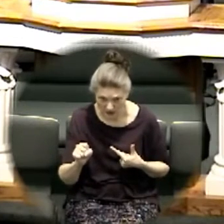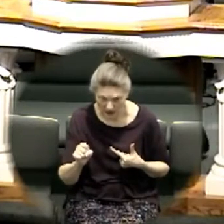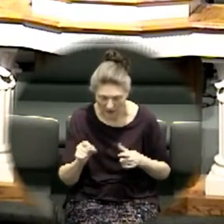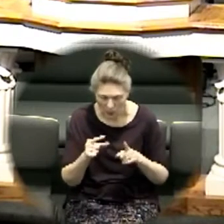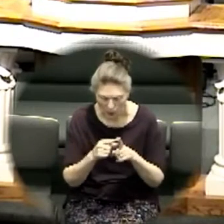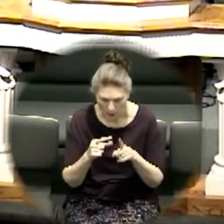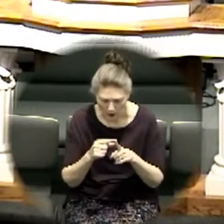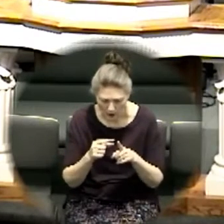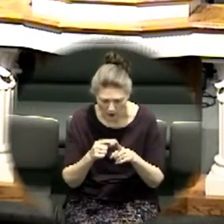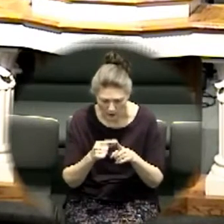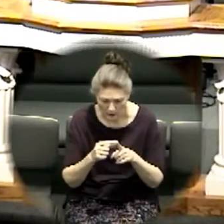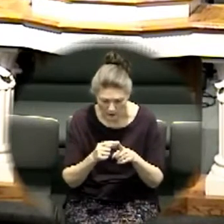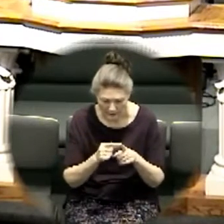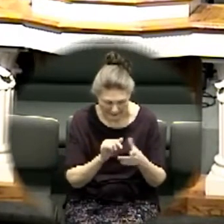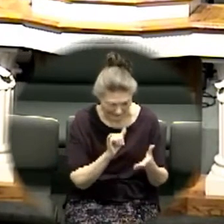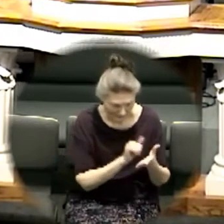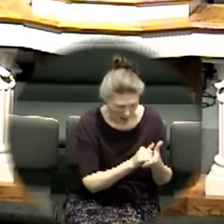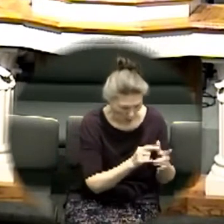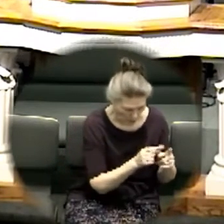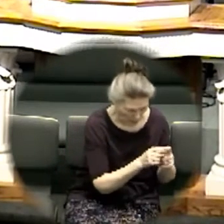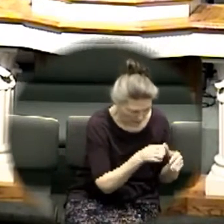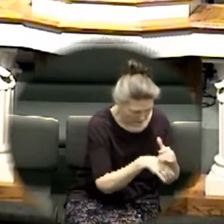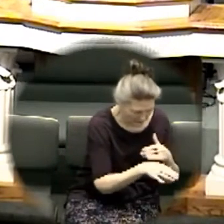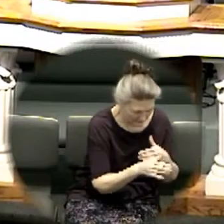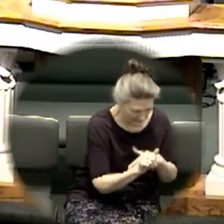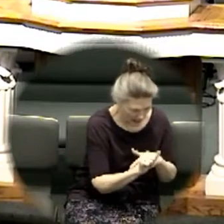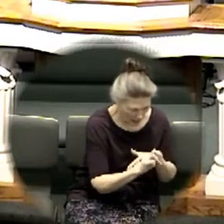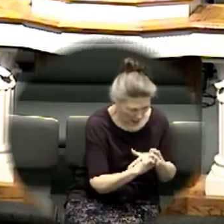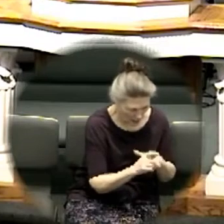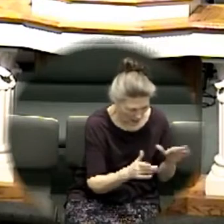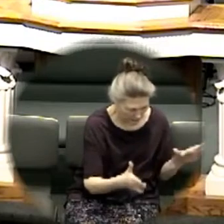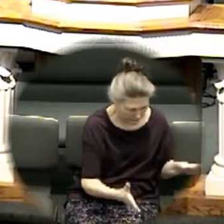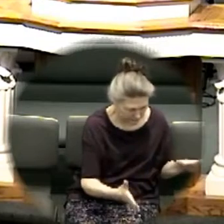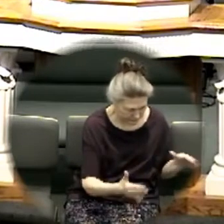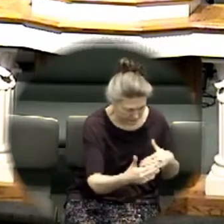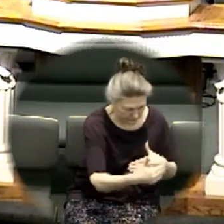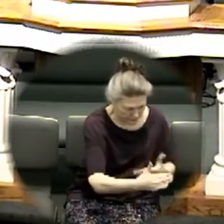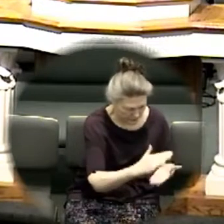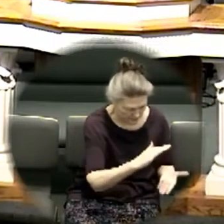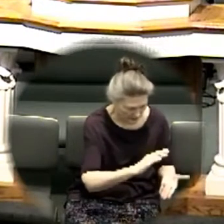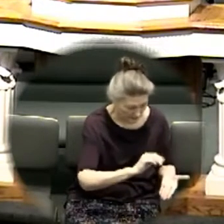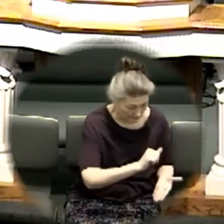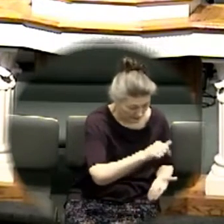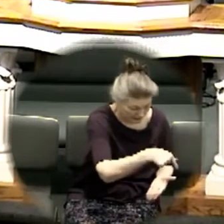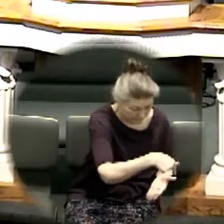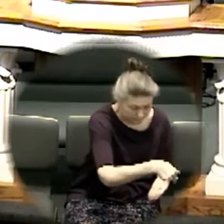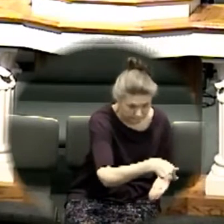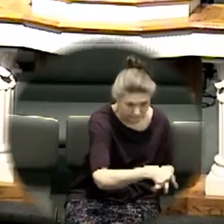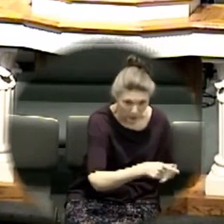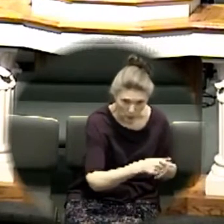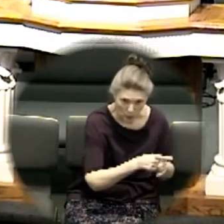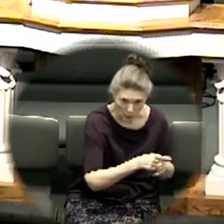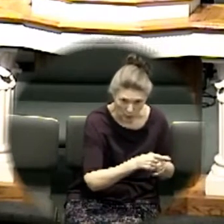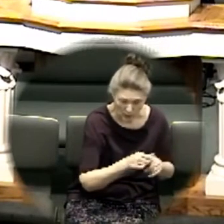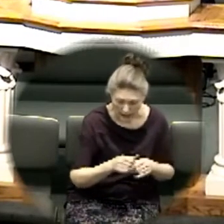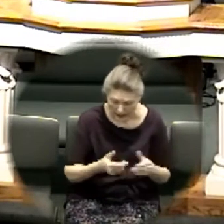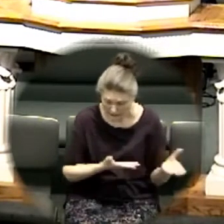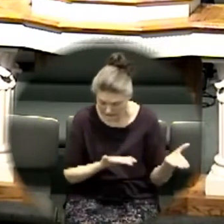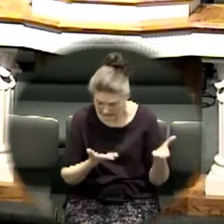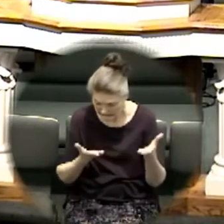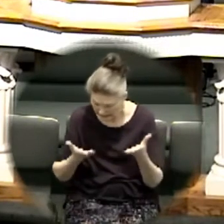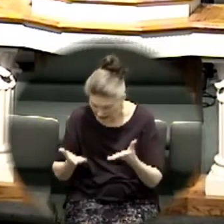the word he was the word he was carrying the word into the river of death